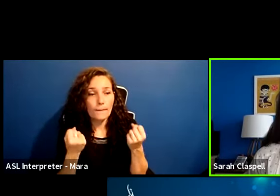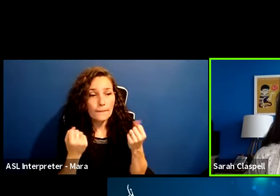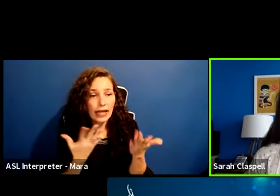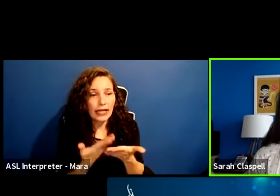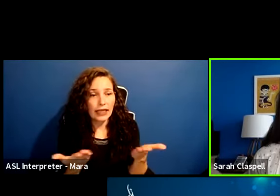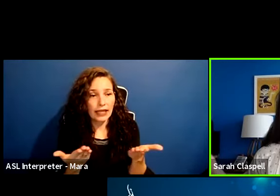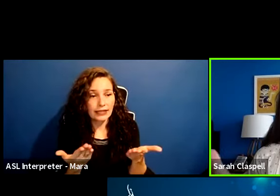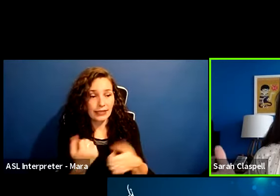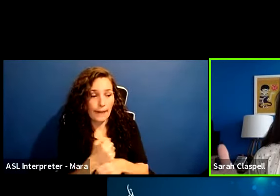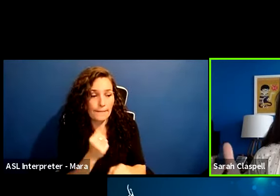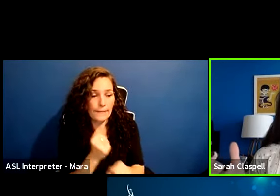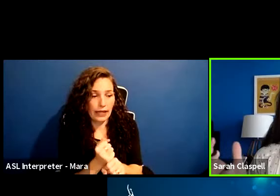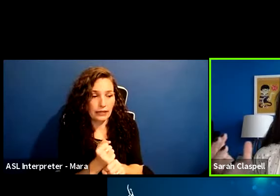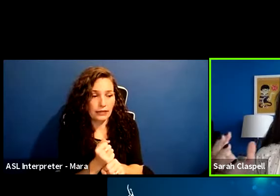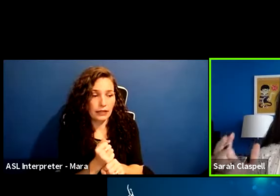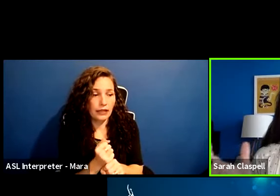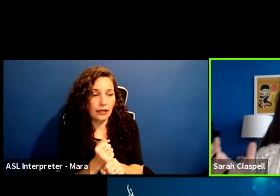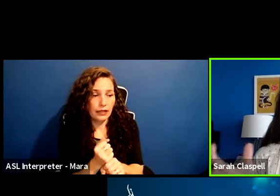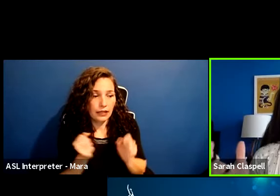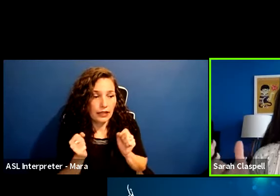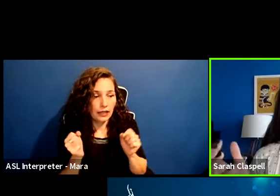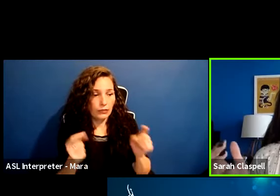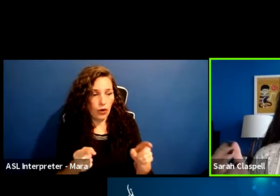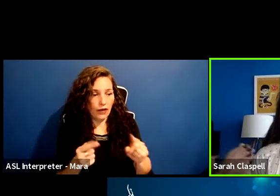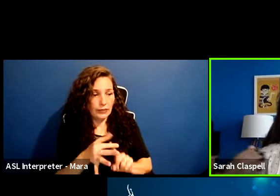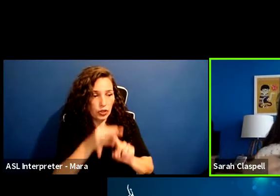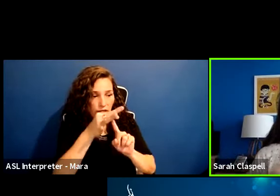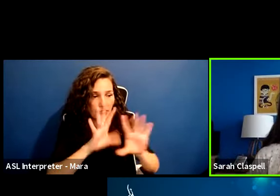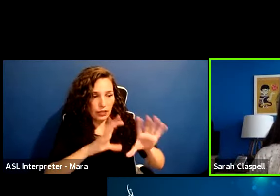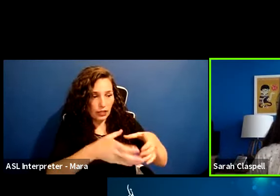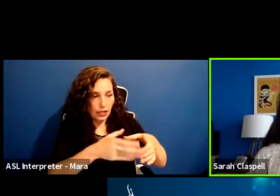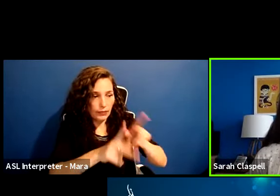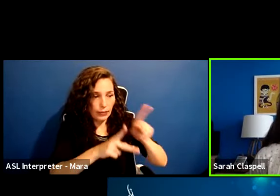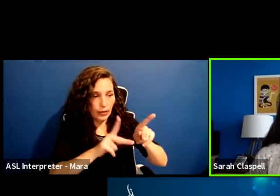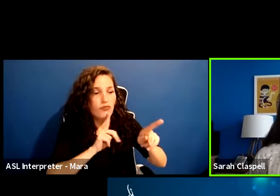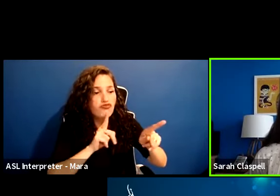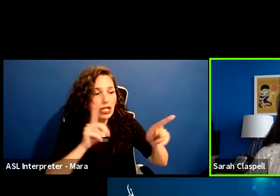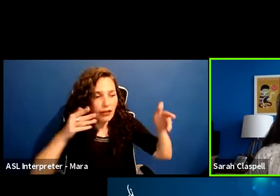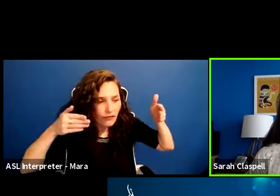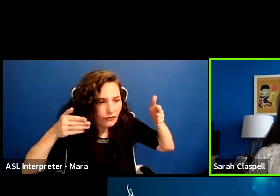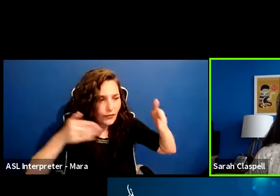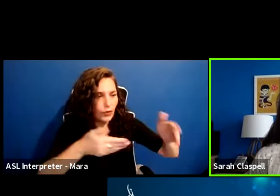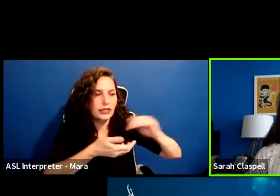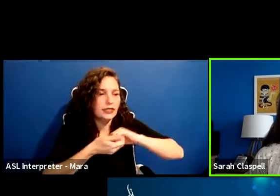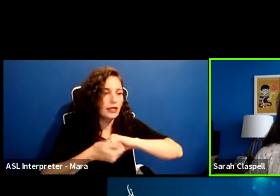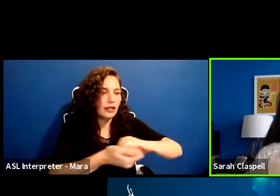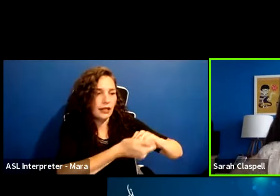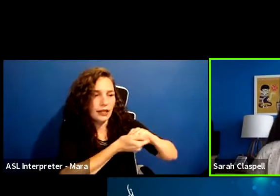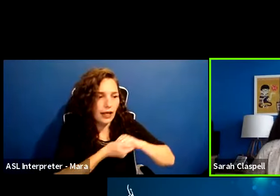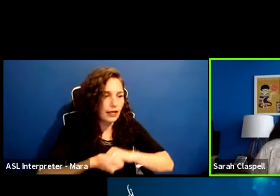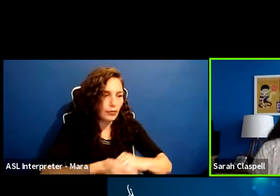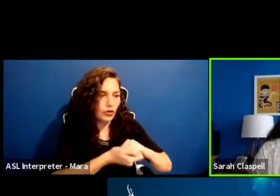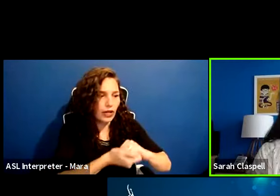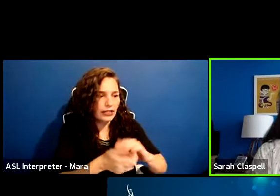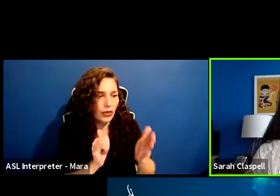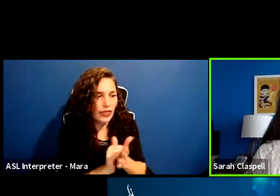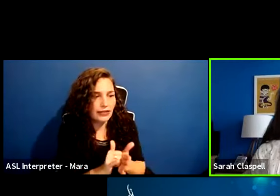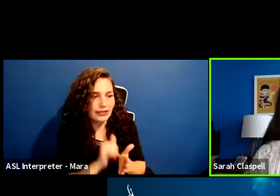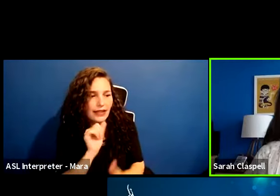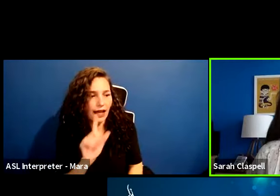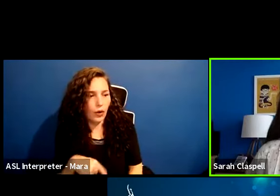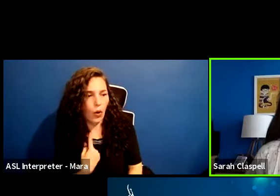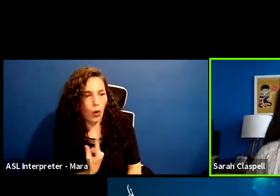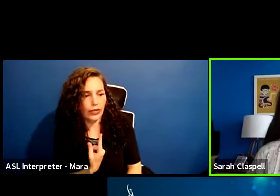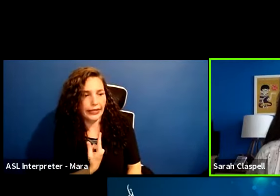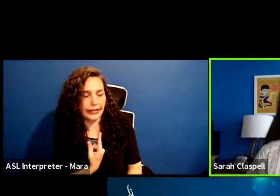makes improv special is that it is a group of people who are all about collaboration. Um, and that extends past the